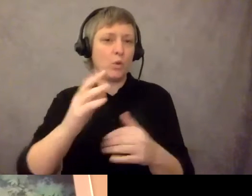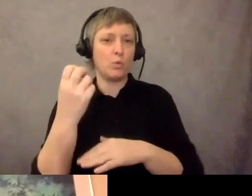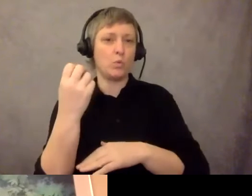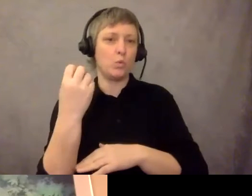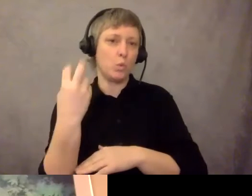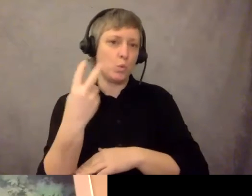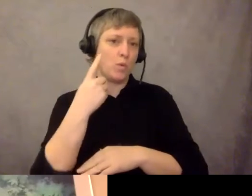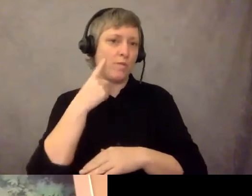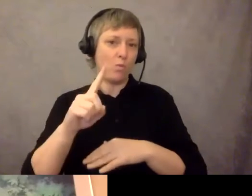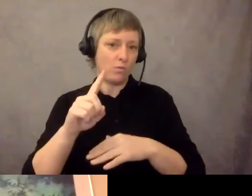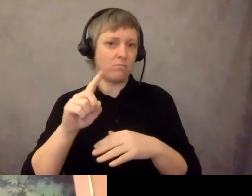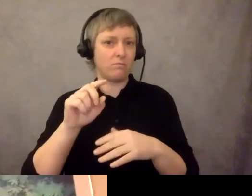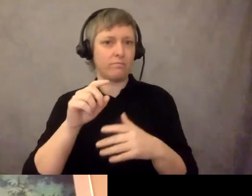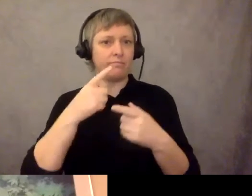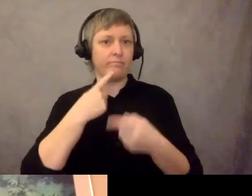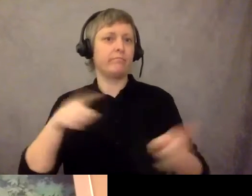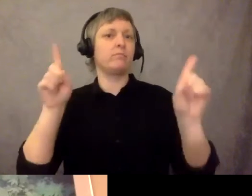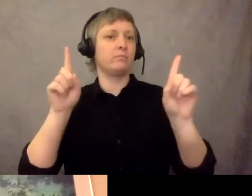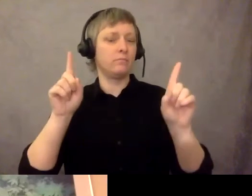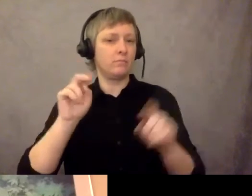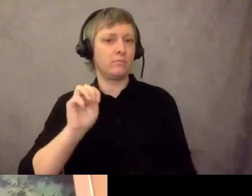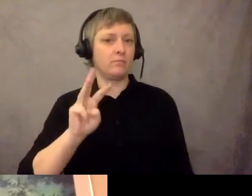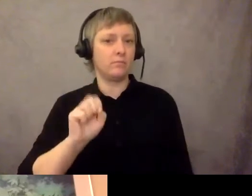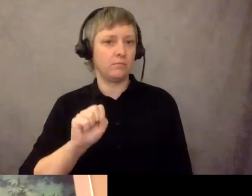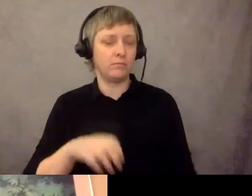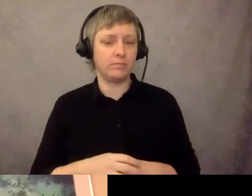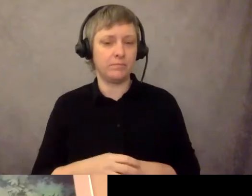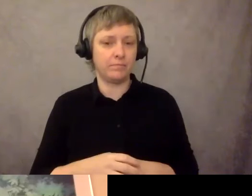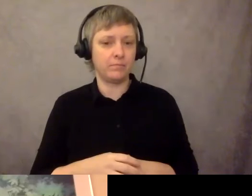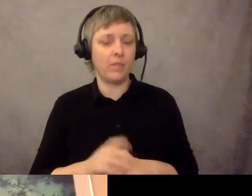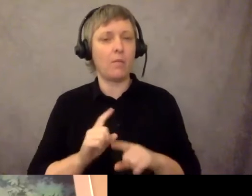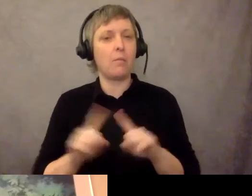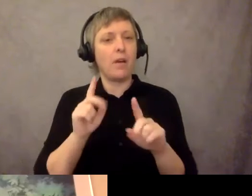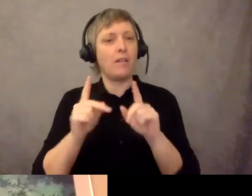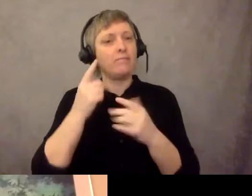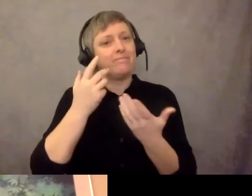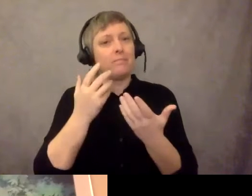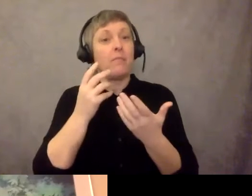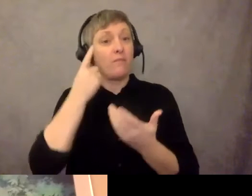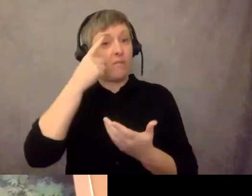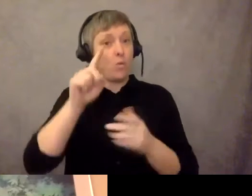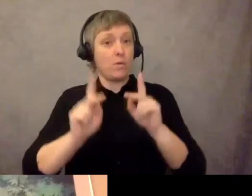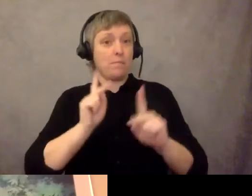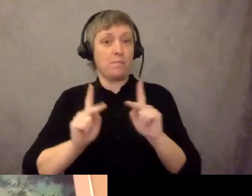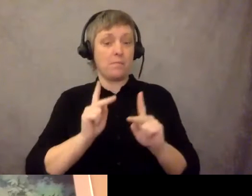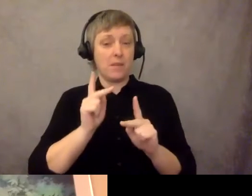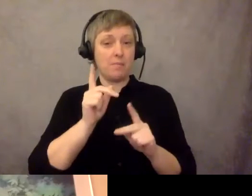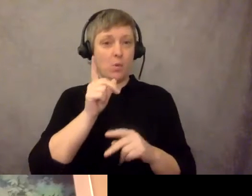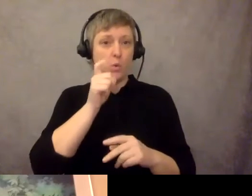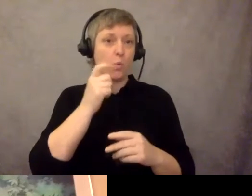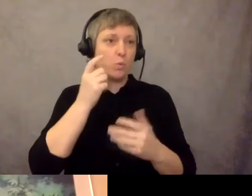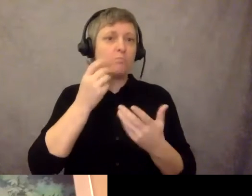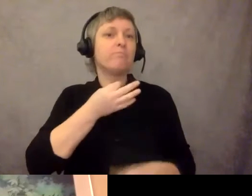wondering, you know, the very first step, what would that look like if this passes if we look at tomorrow at noon.